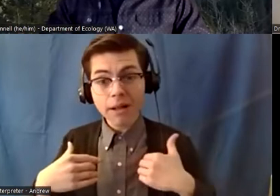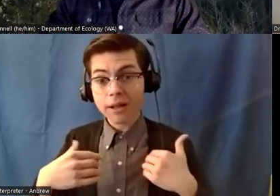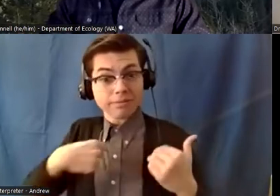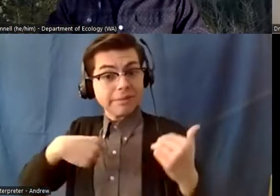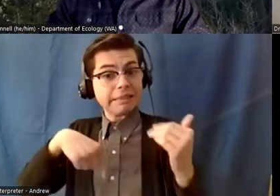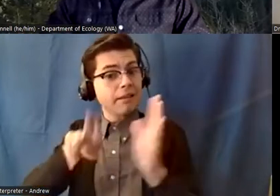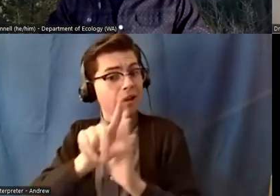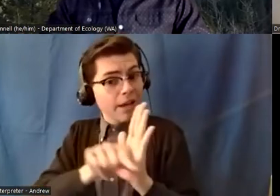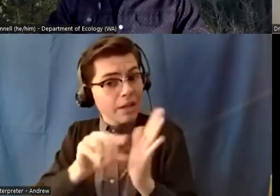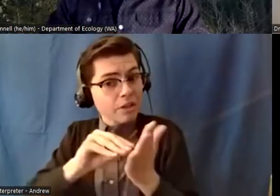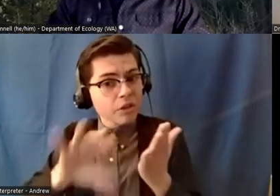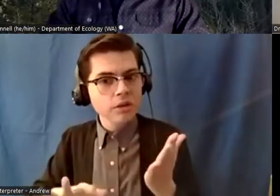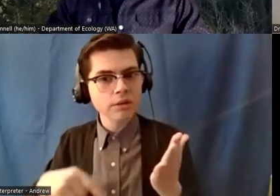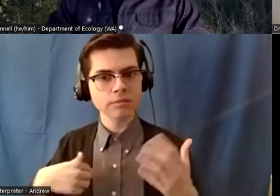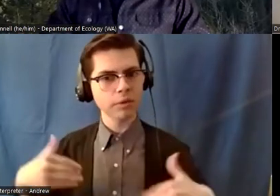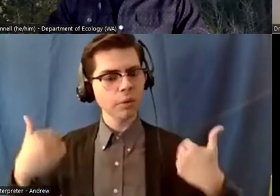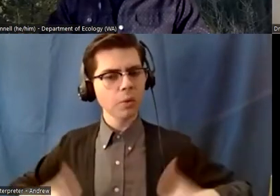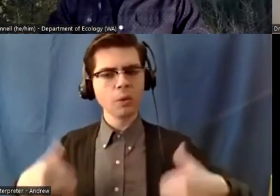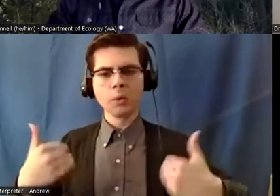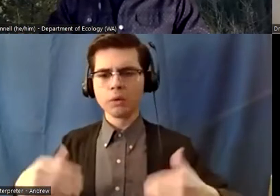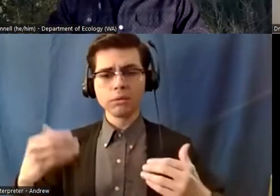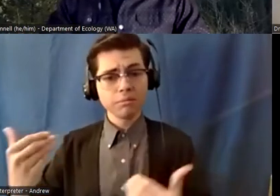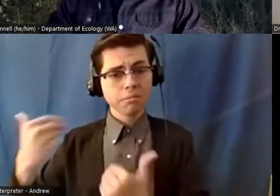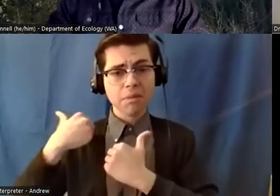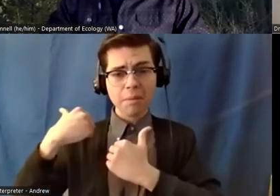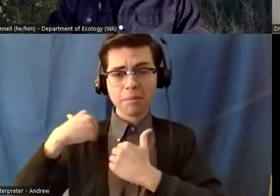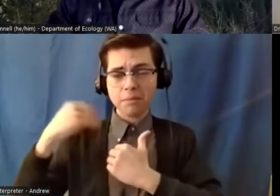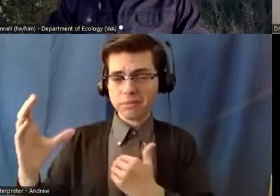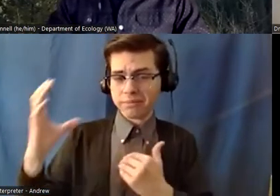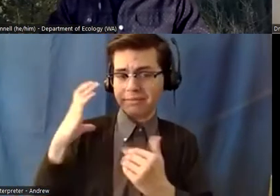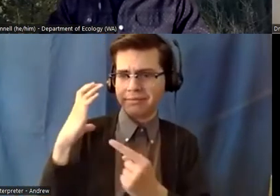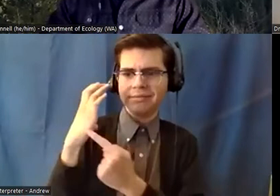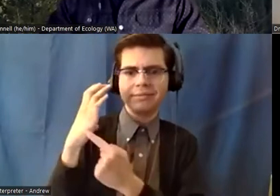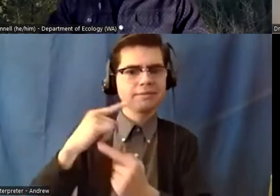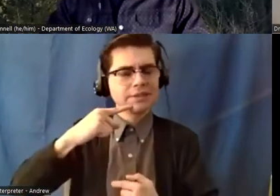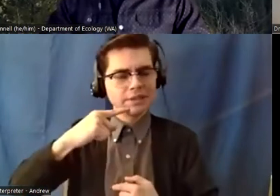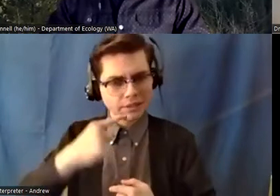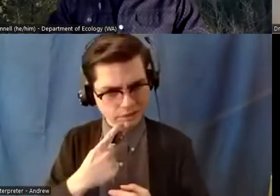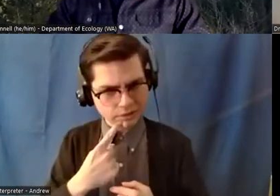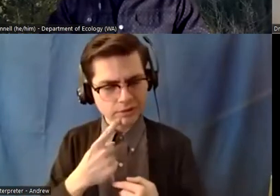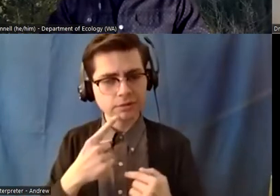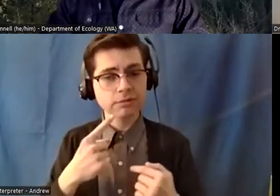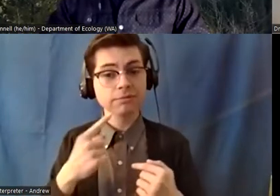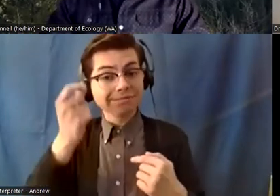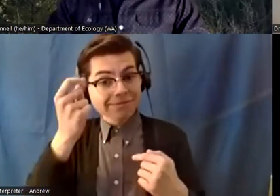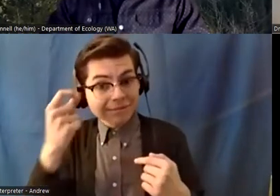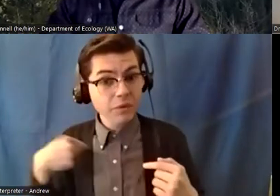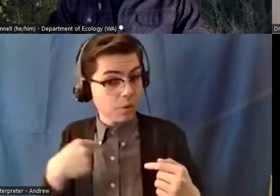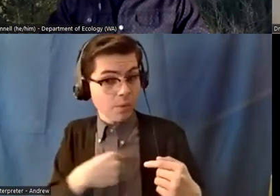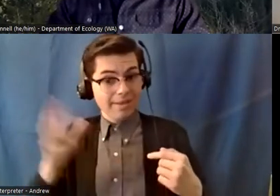responsibility but opportunity and they were still learning because this was a conservation emergency